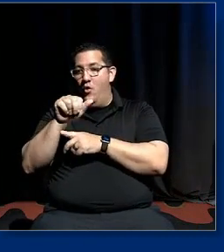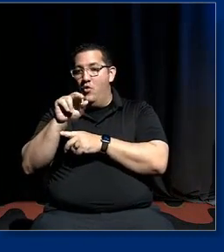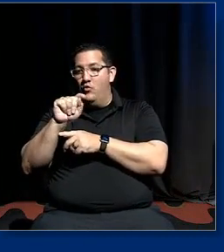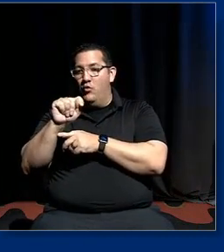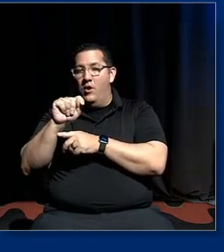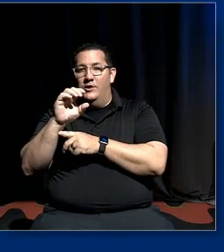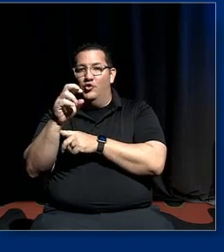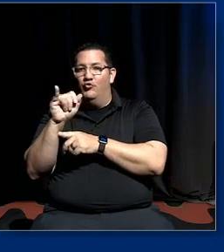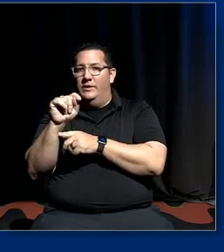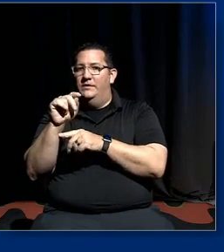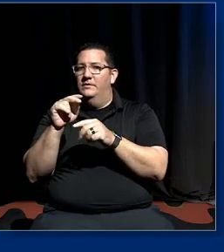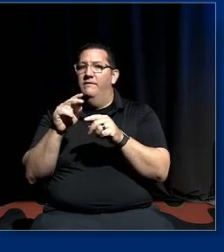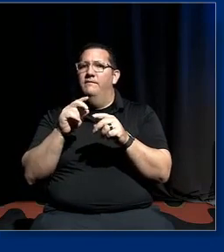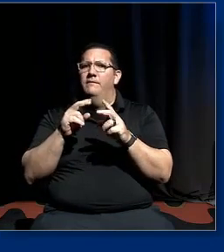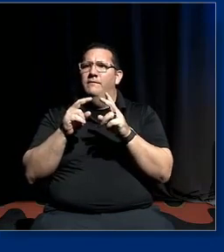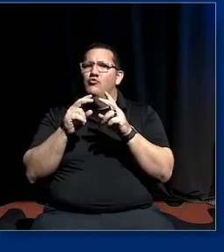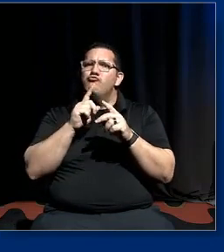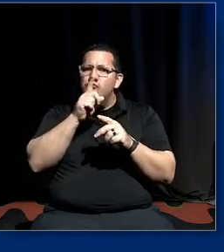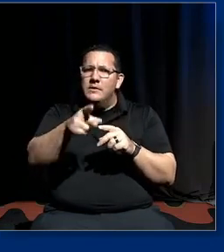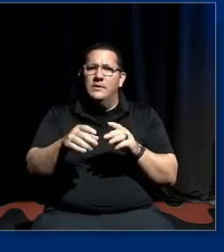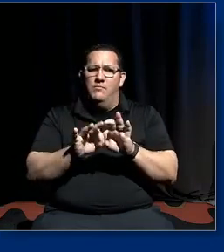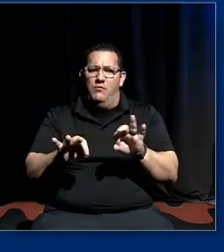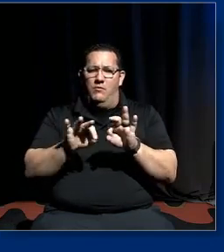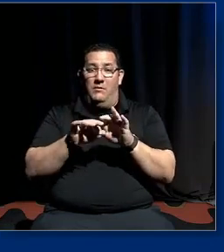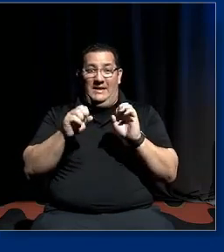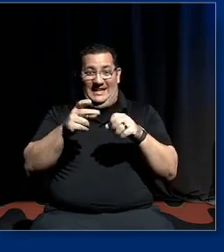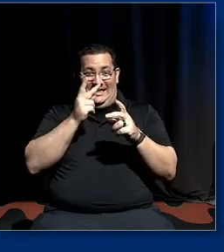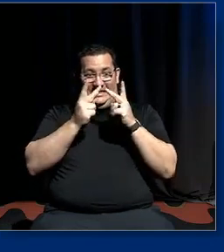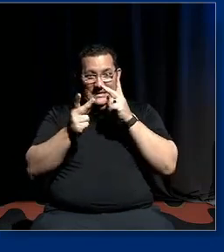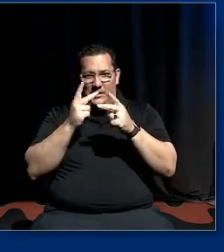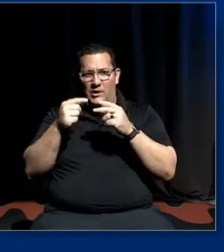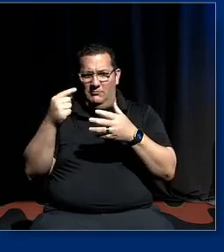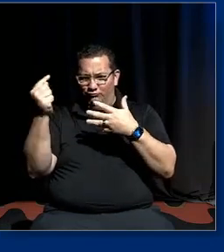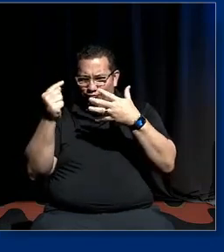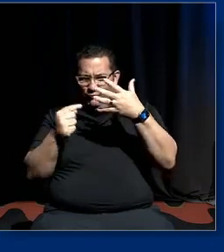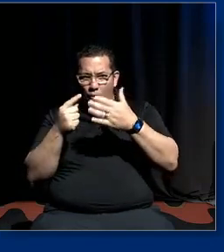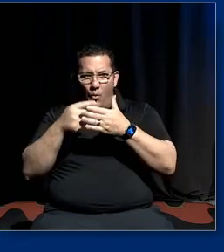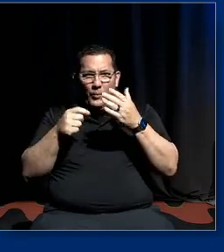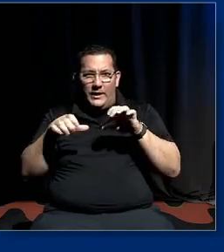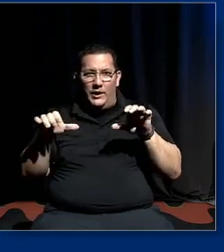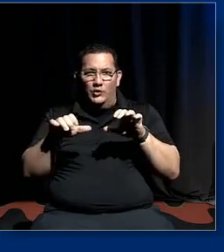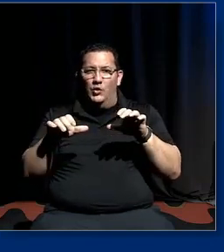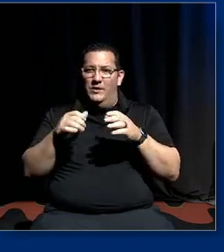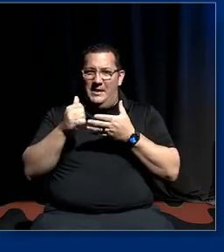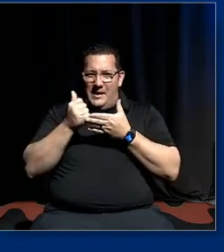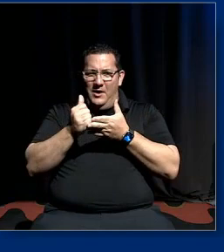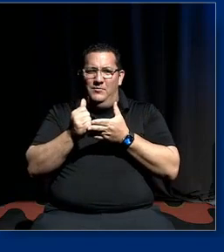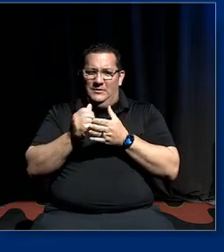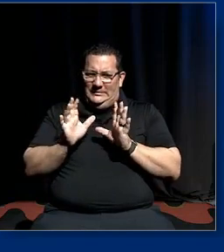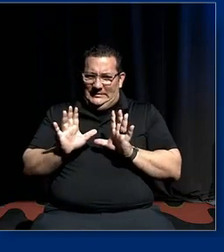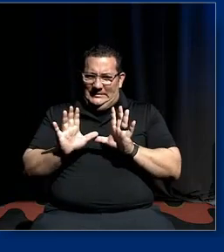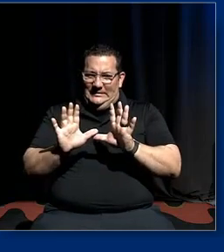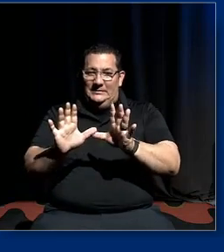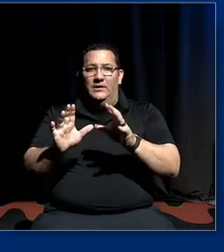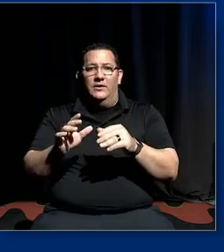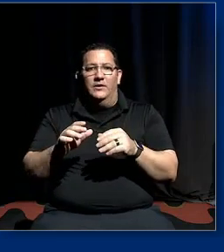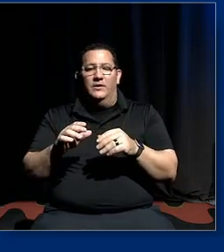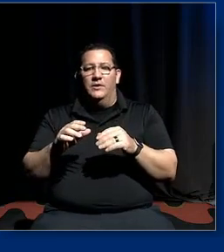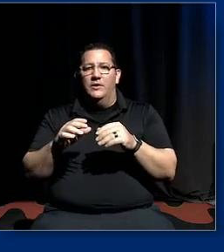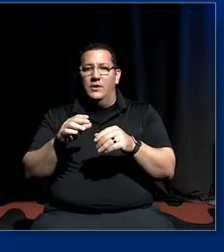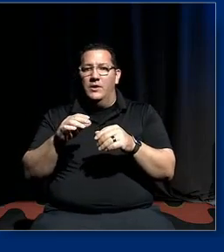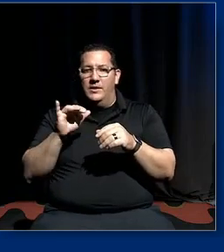you know there's a lot of things that that we can do with this um to really push the arguments forward so keep this energy here